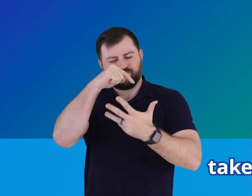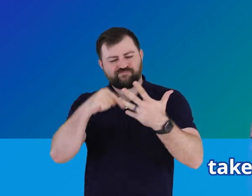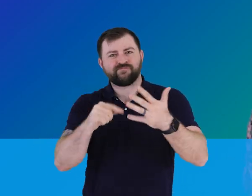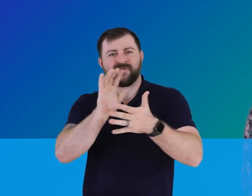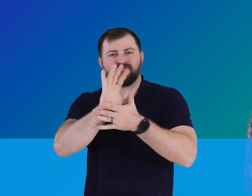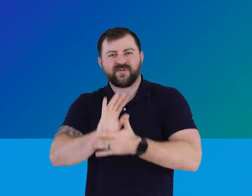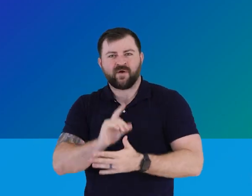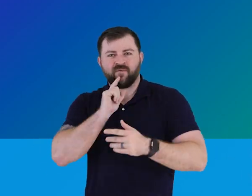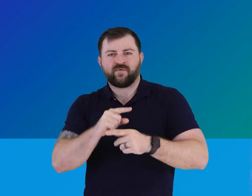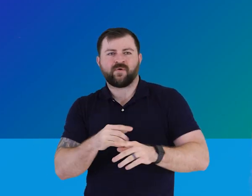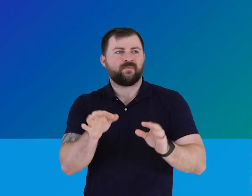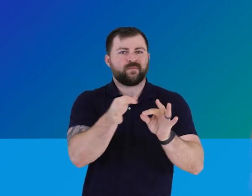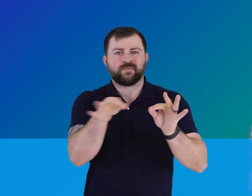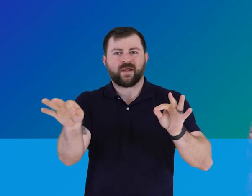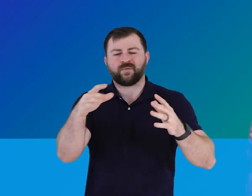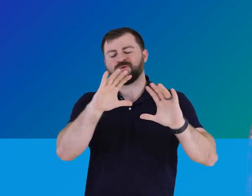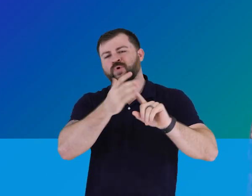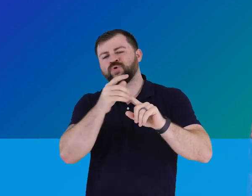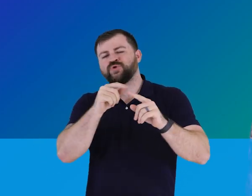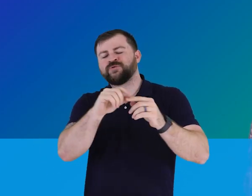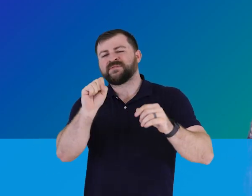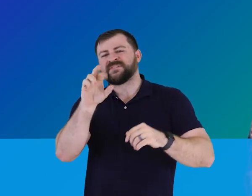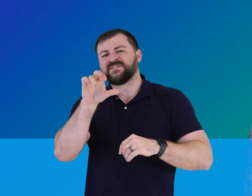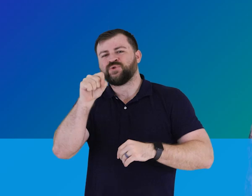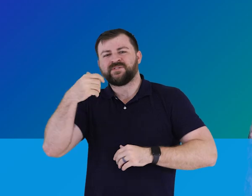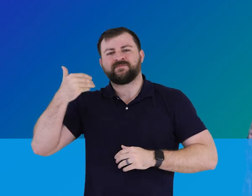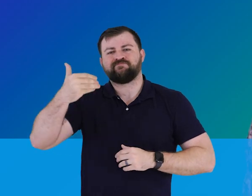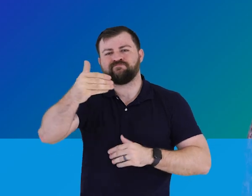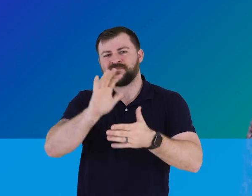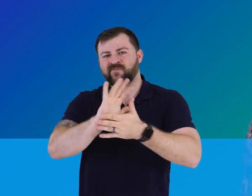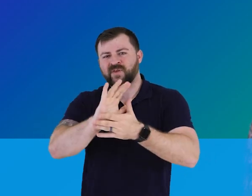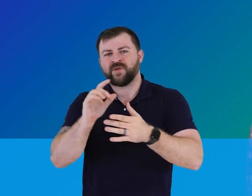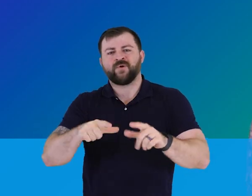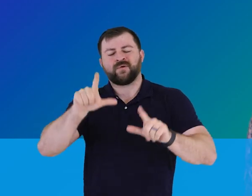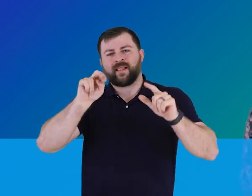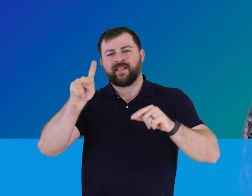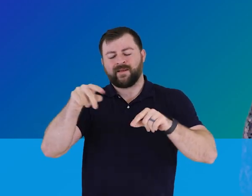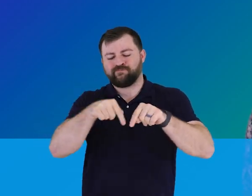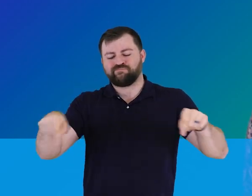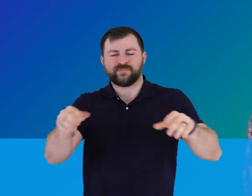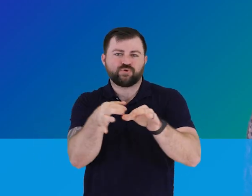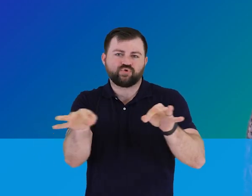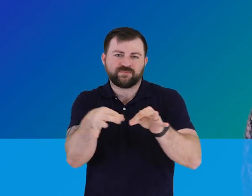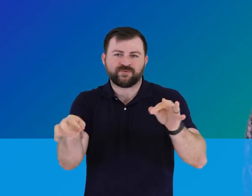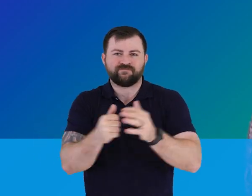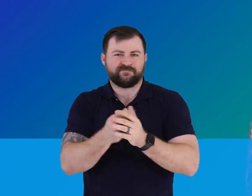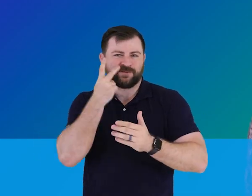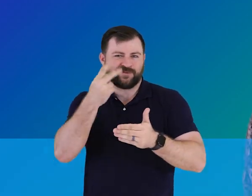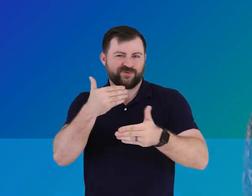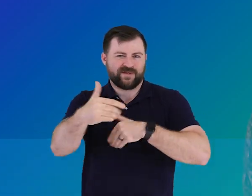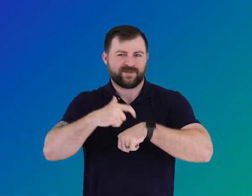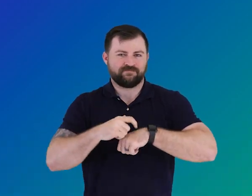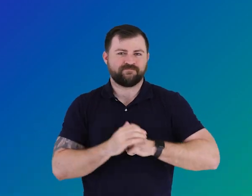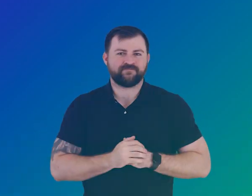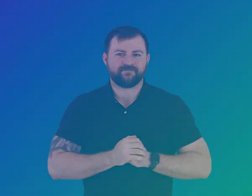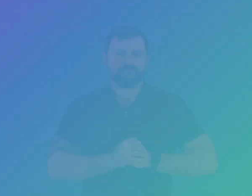our other videos in this across language and culture series, links in the description. I'll see you next time.